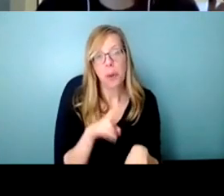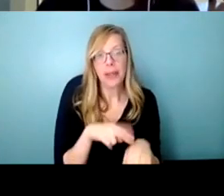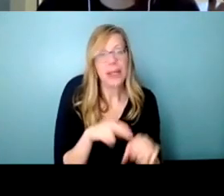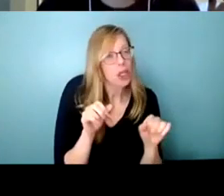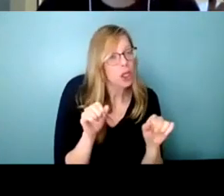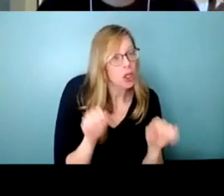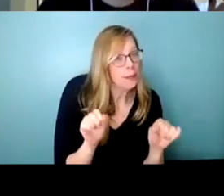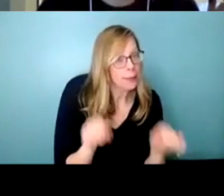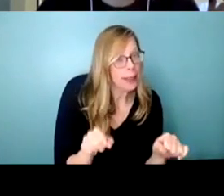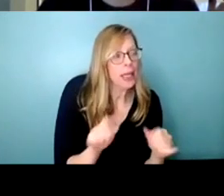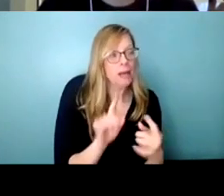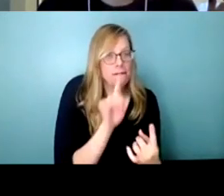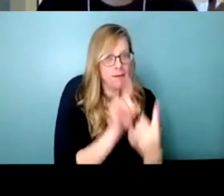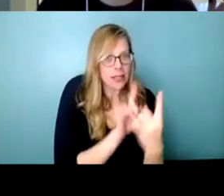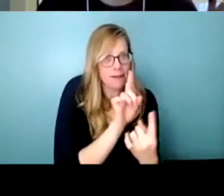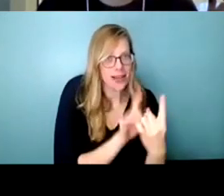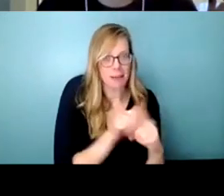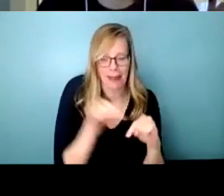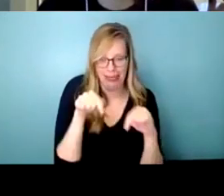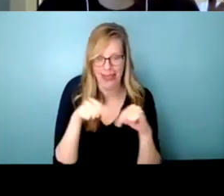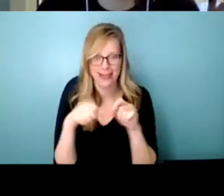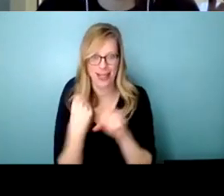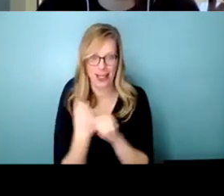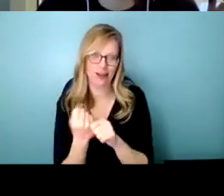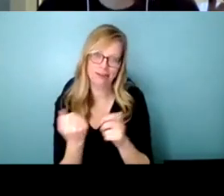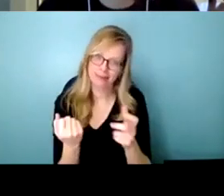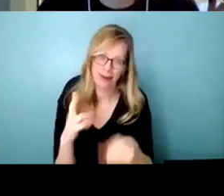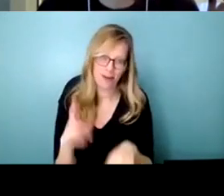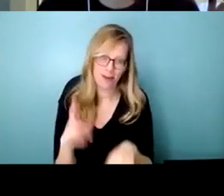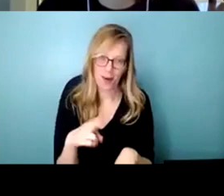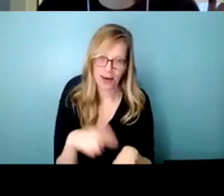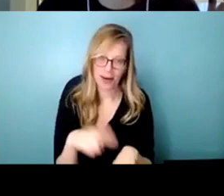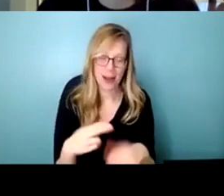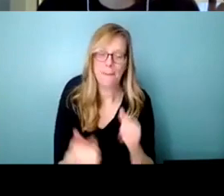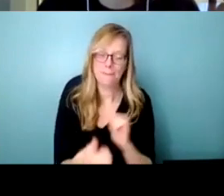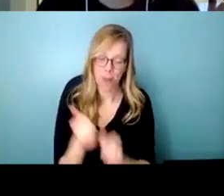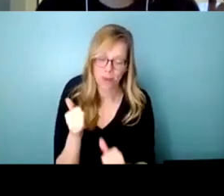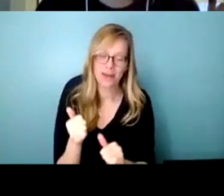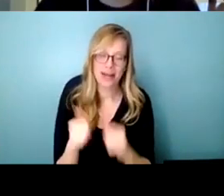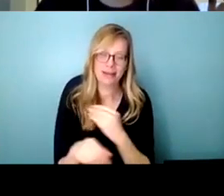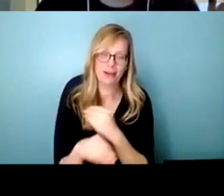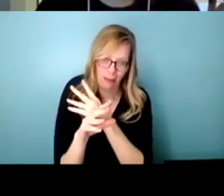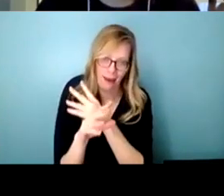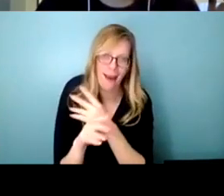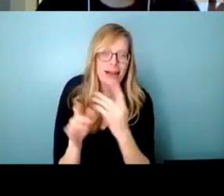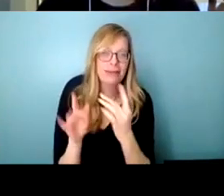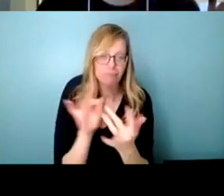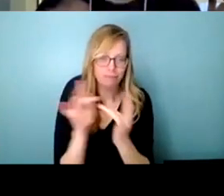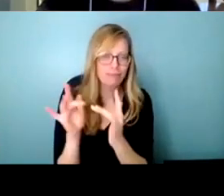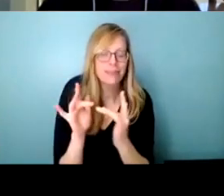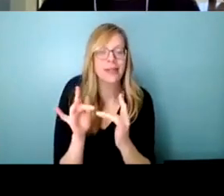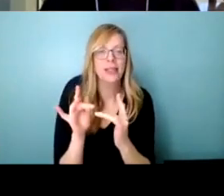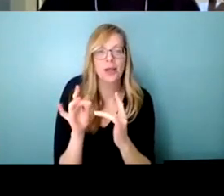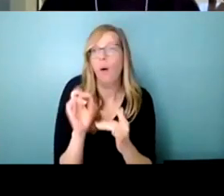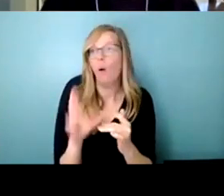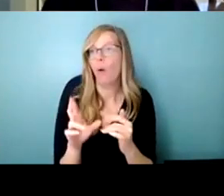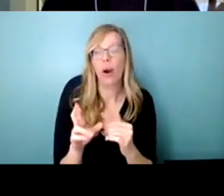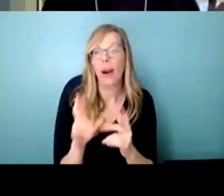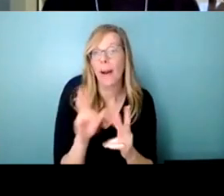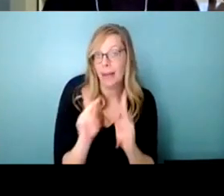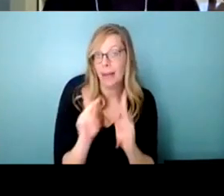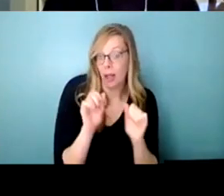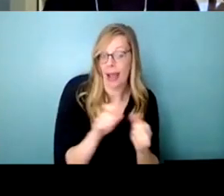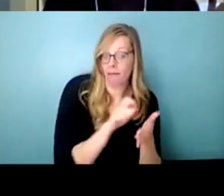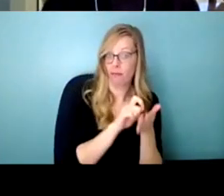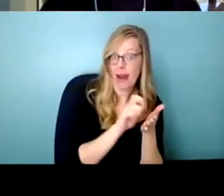face-to-face sessions although this year of course most of it is online um or or people can